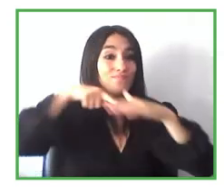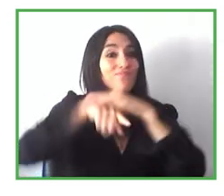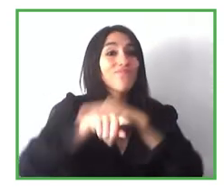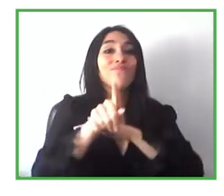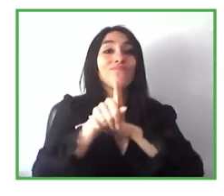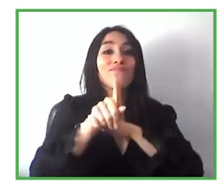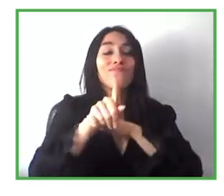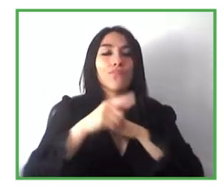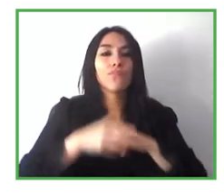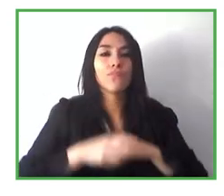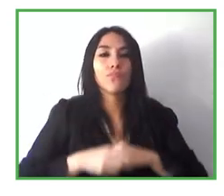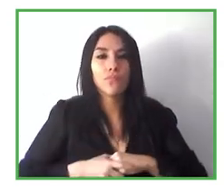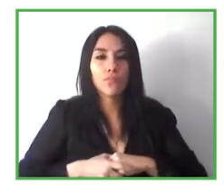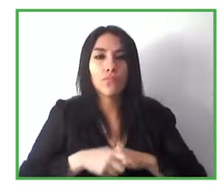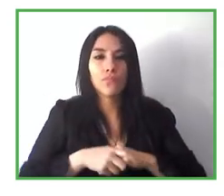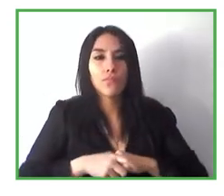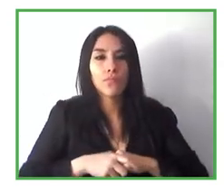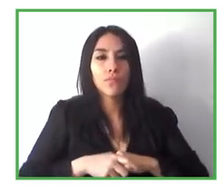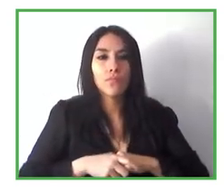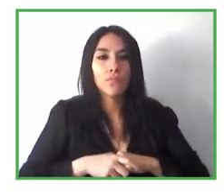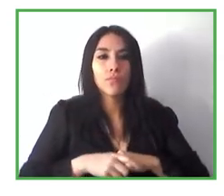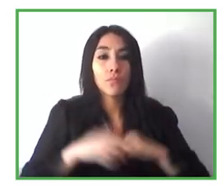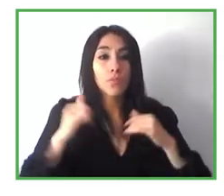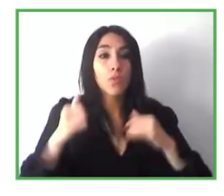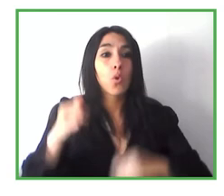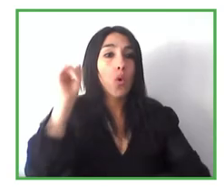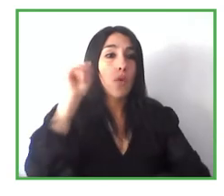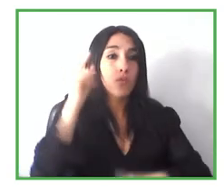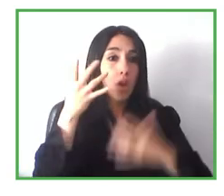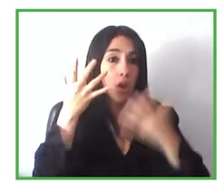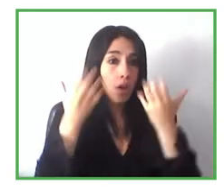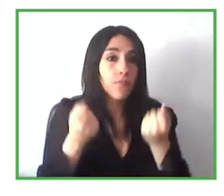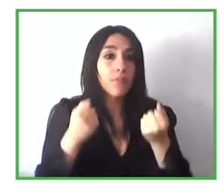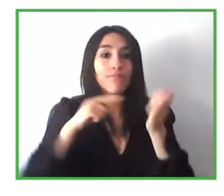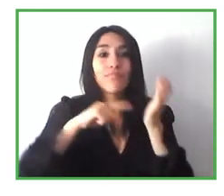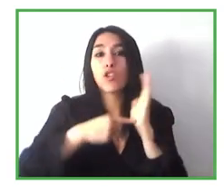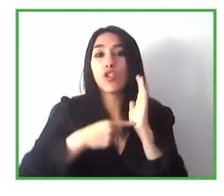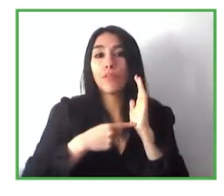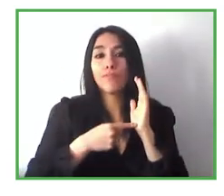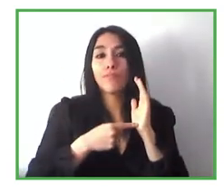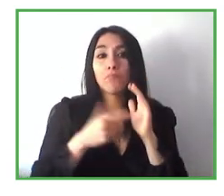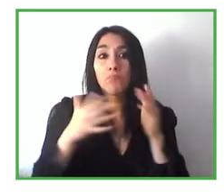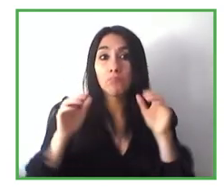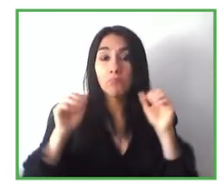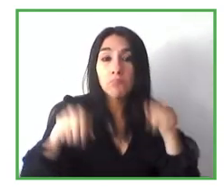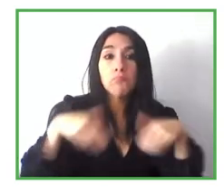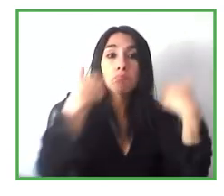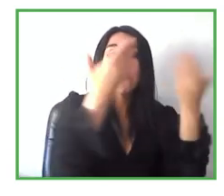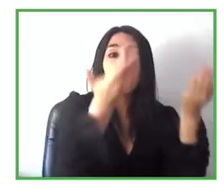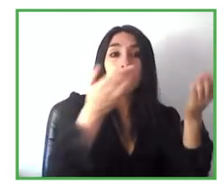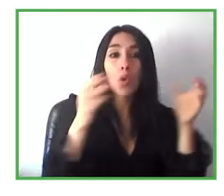accessibility. And in this case, instead of having an external technology,